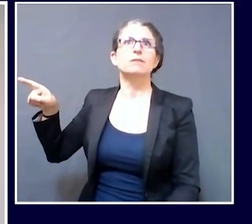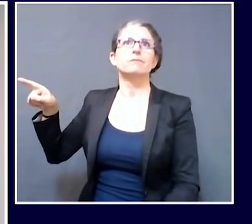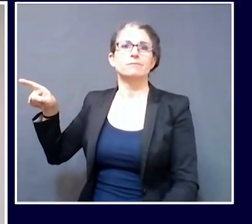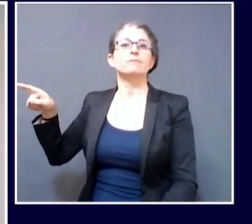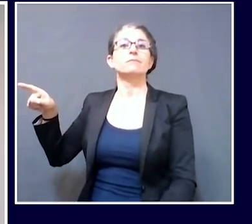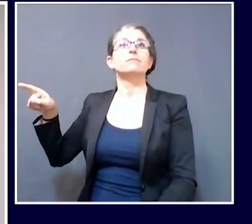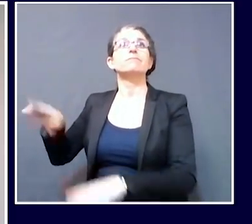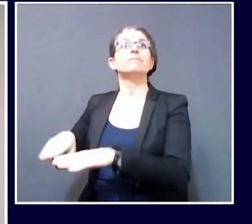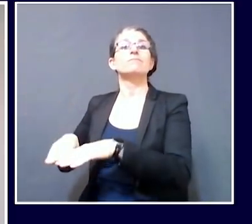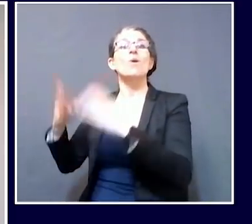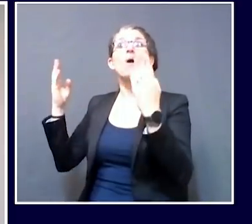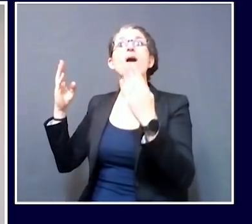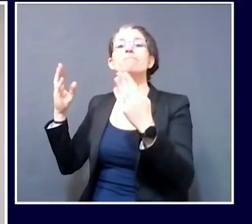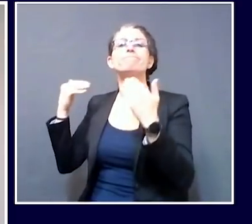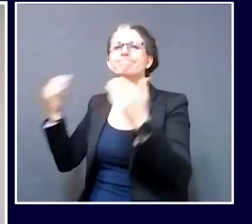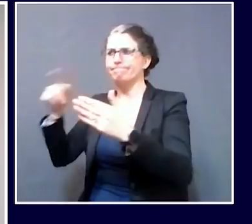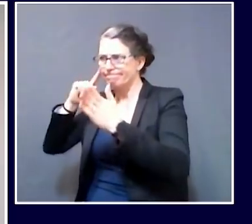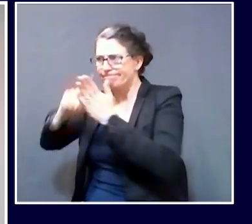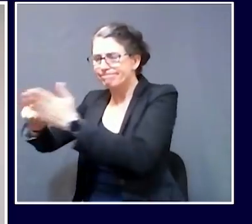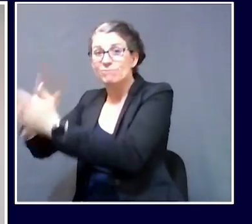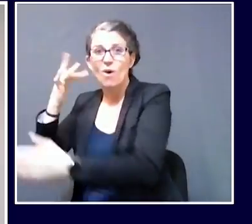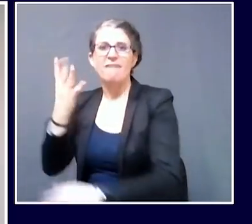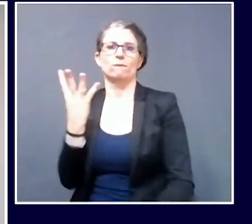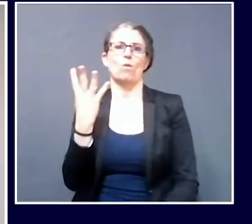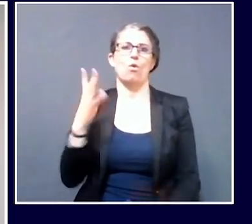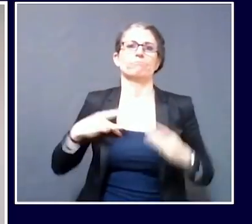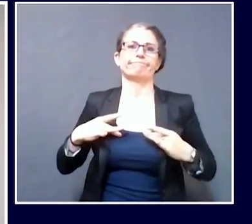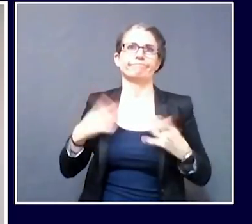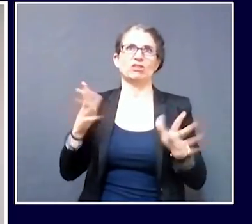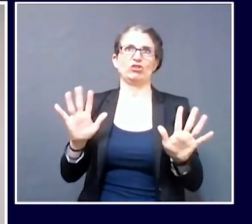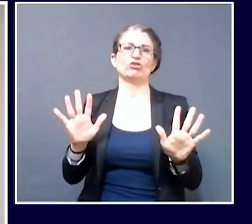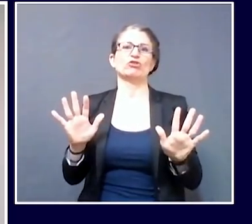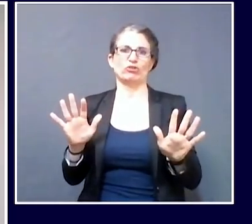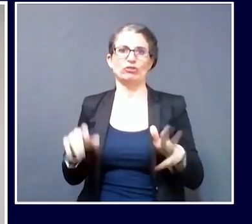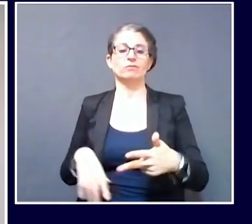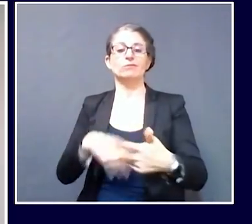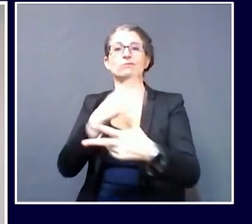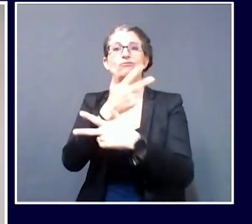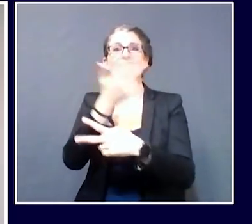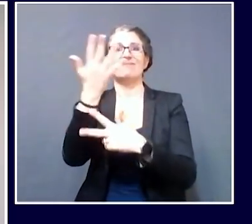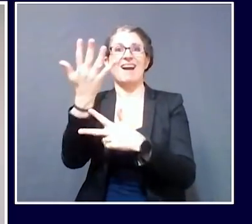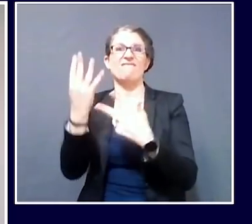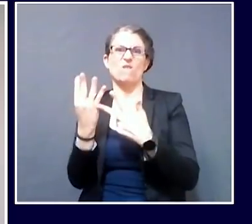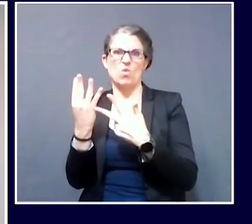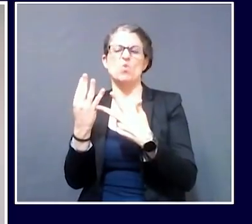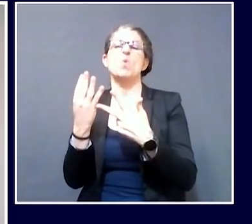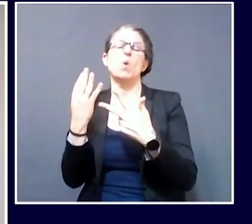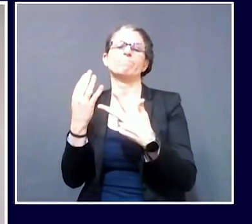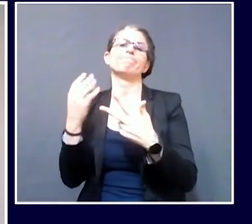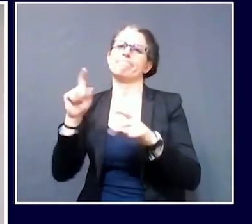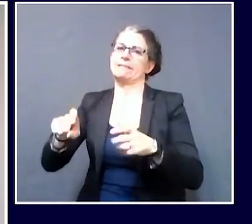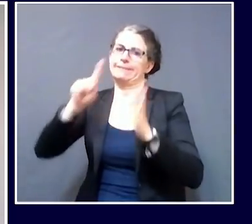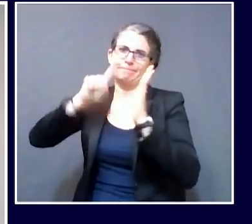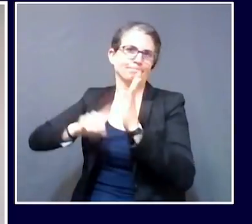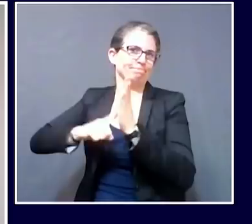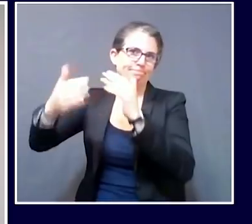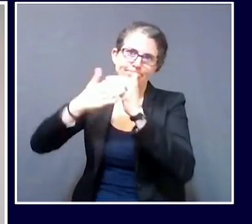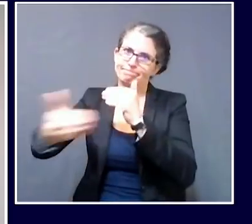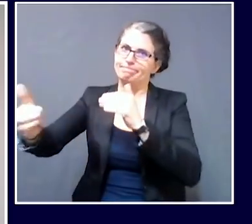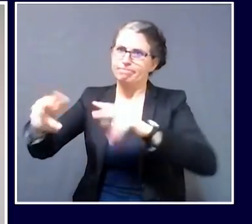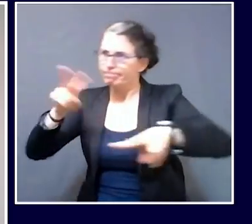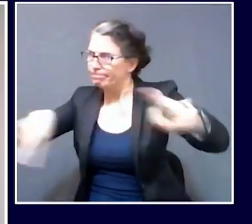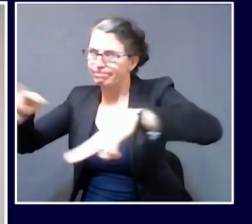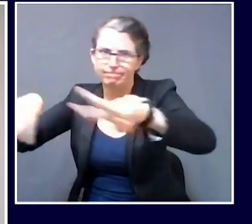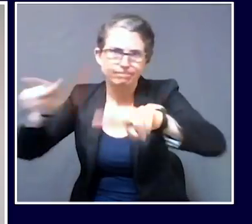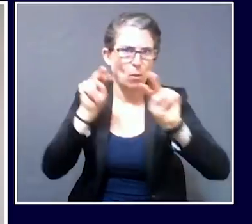receiving confirmed reports of four cases associated with that facility. I'd also like to